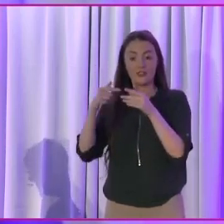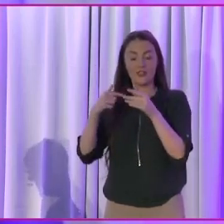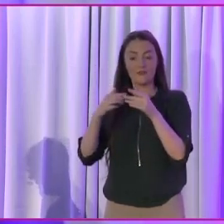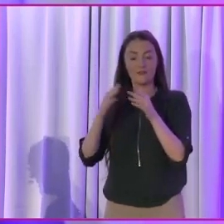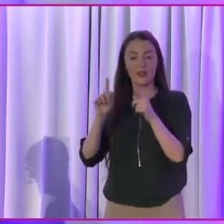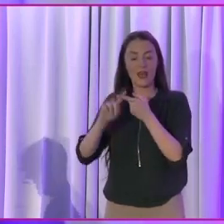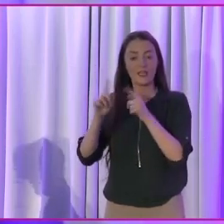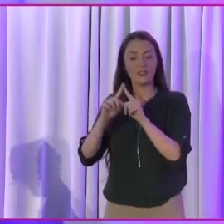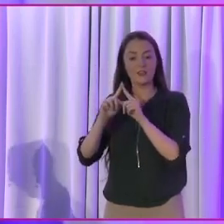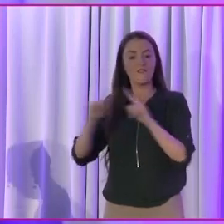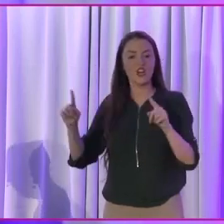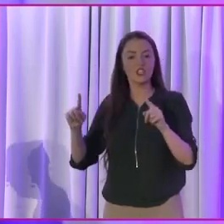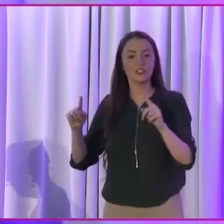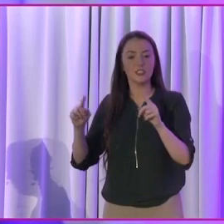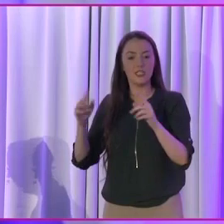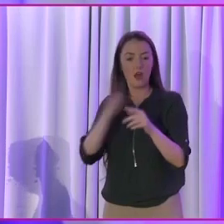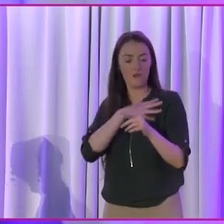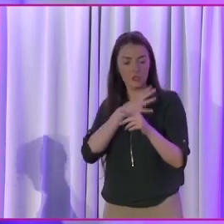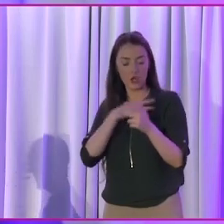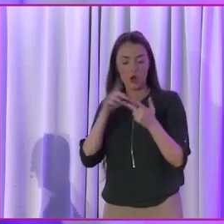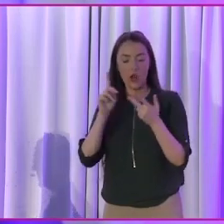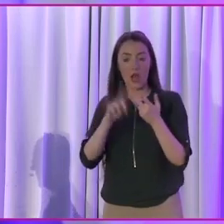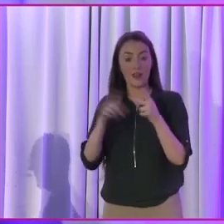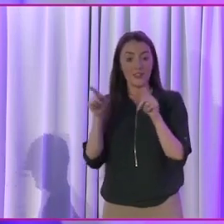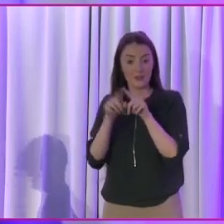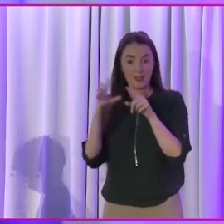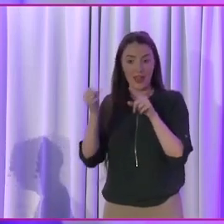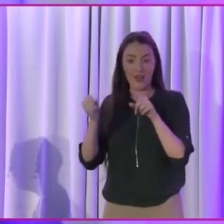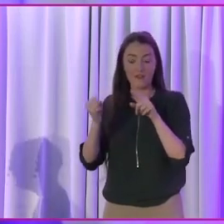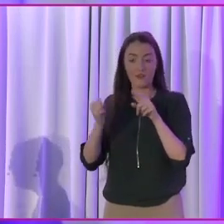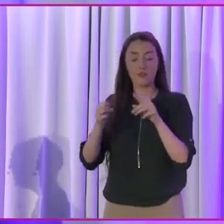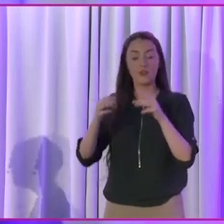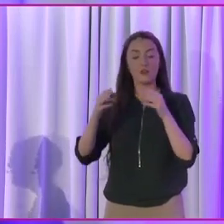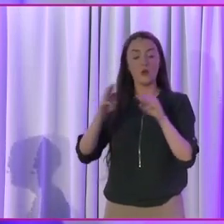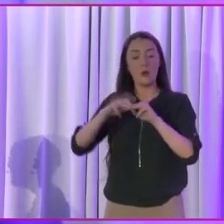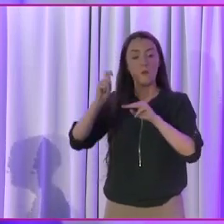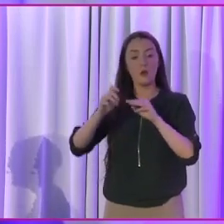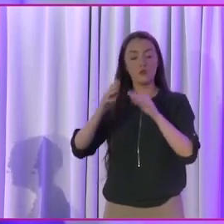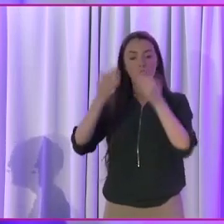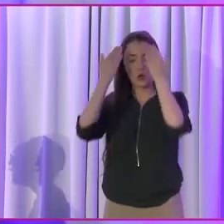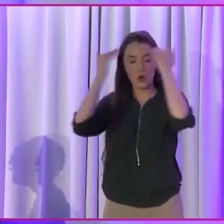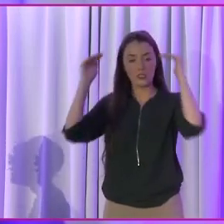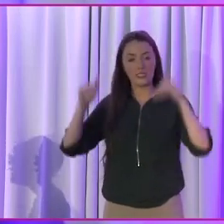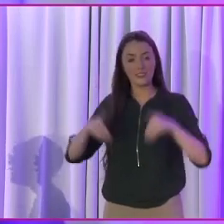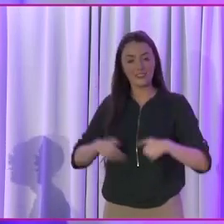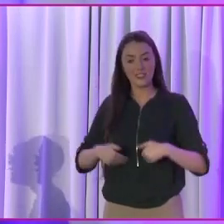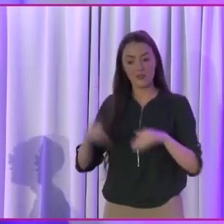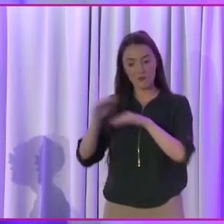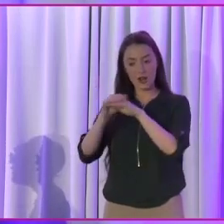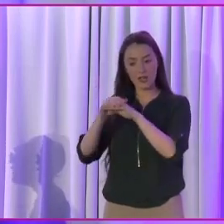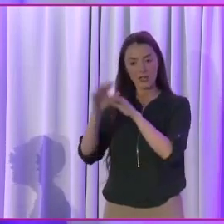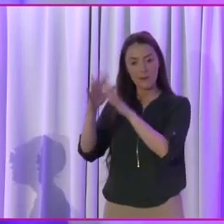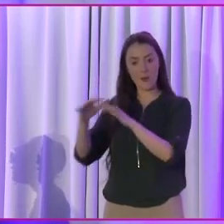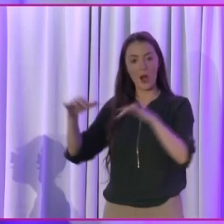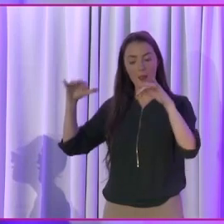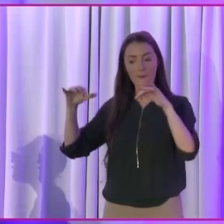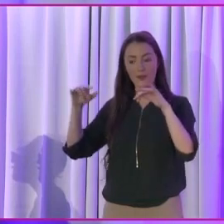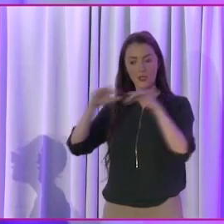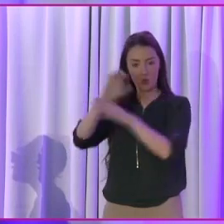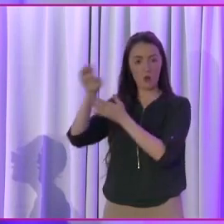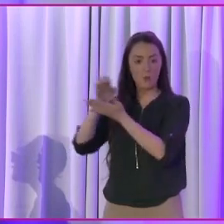what I would describe as probably the most autistic friendly parliament in Europe. So things are happening, it's slow,